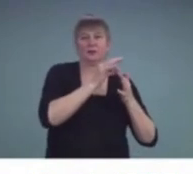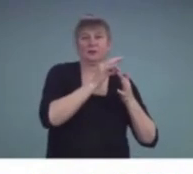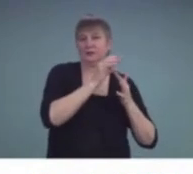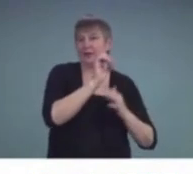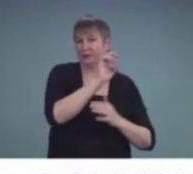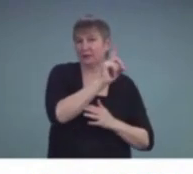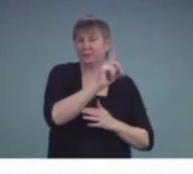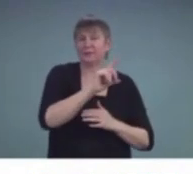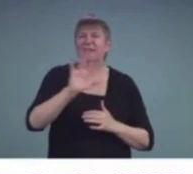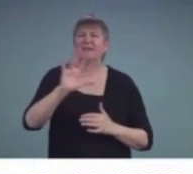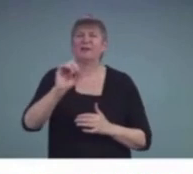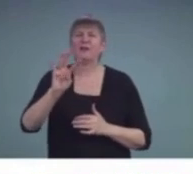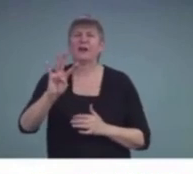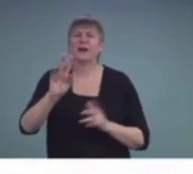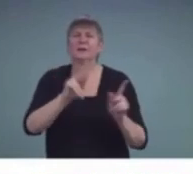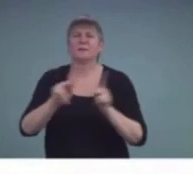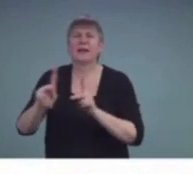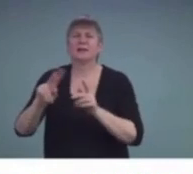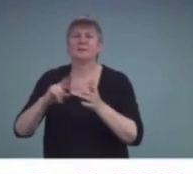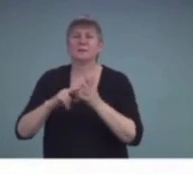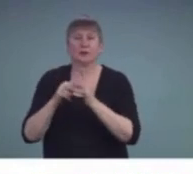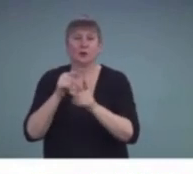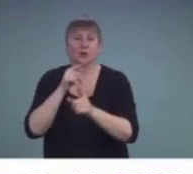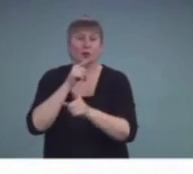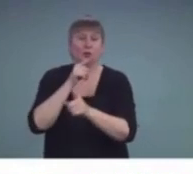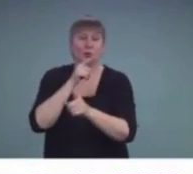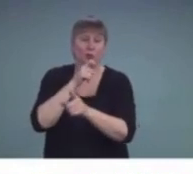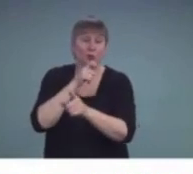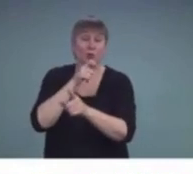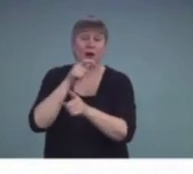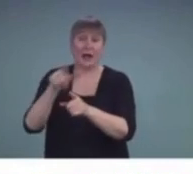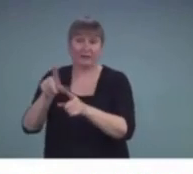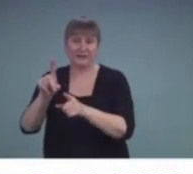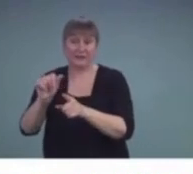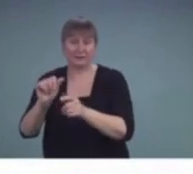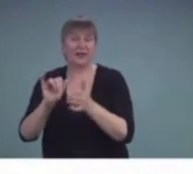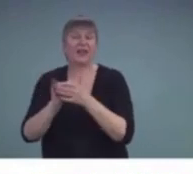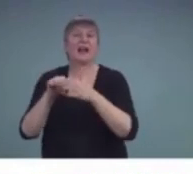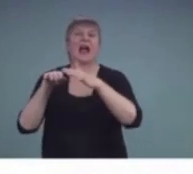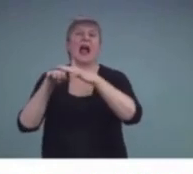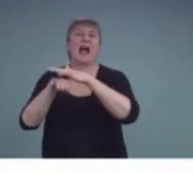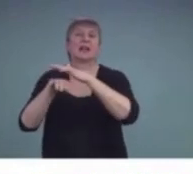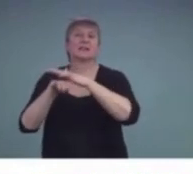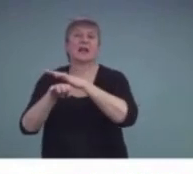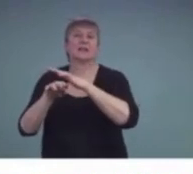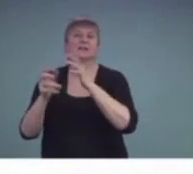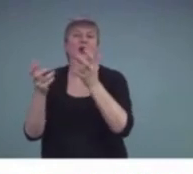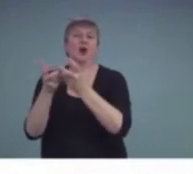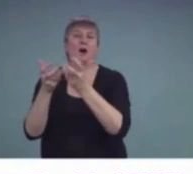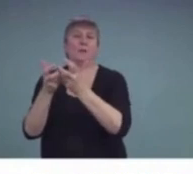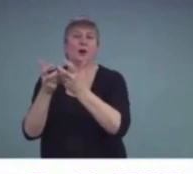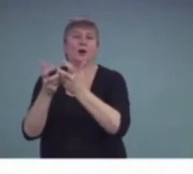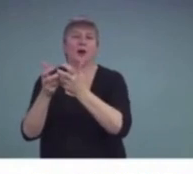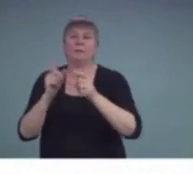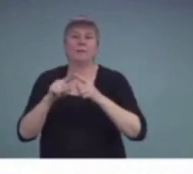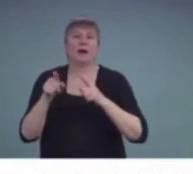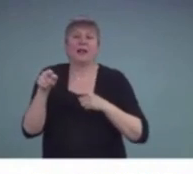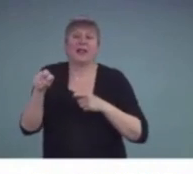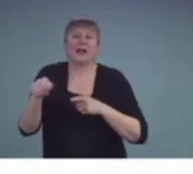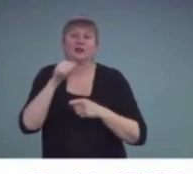simply provides people with disabilities access accommodations. It does not provide specialized instruction.